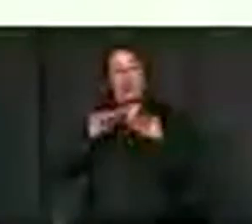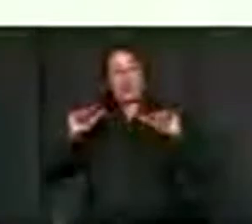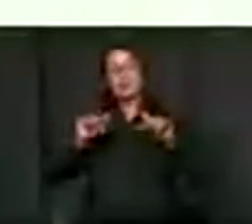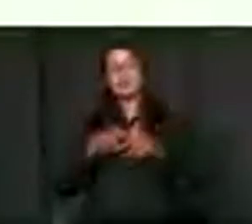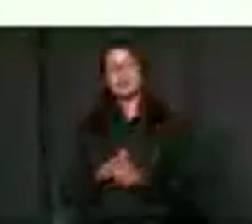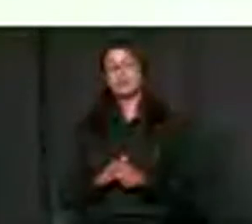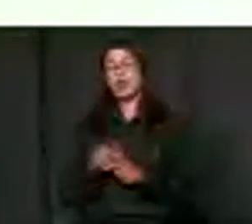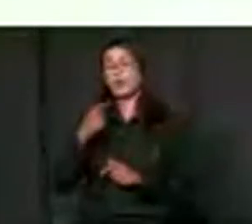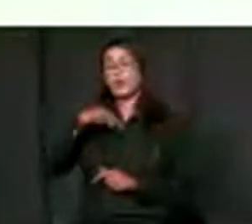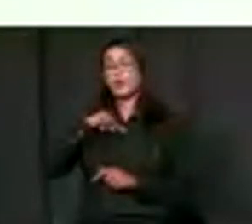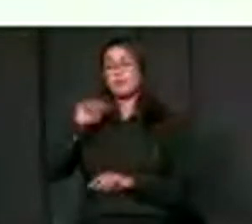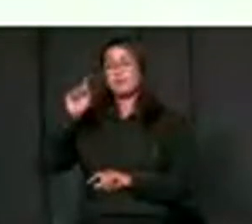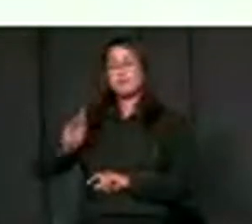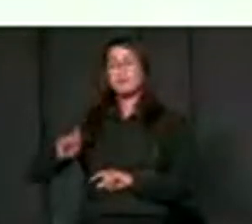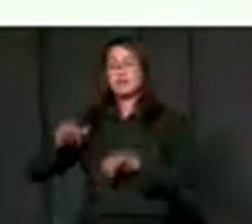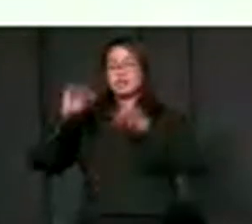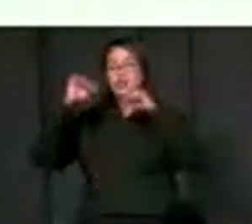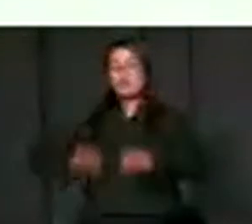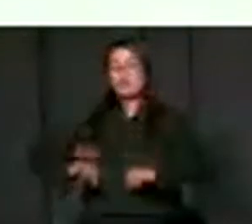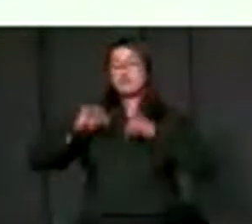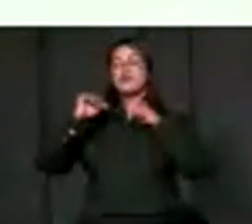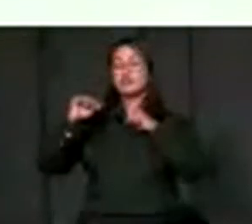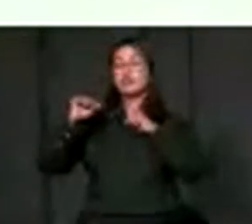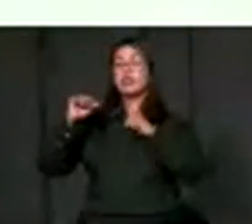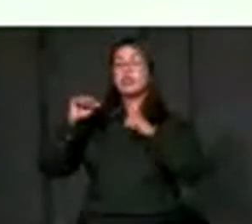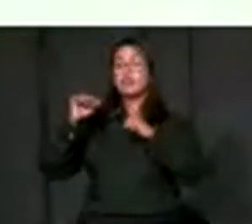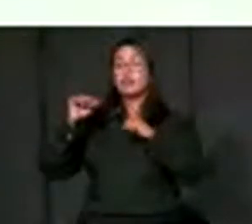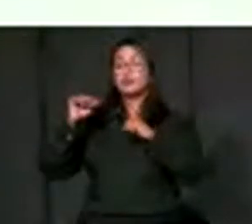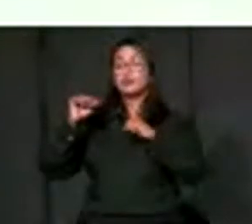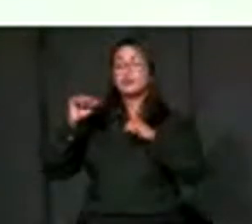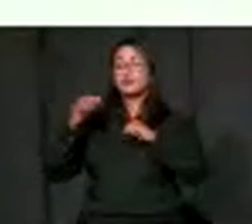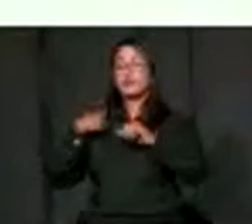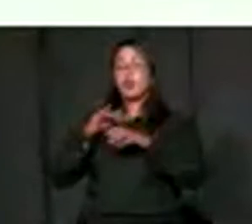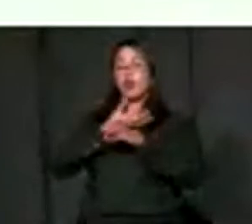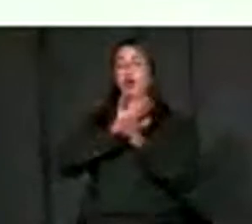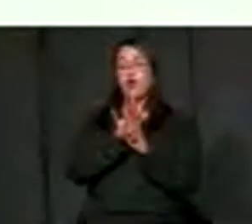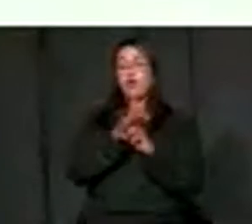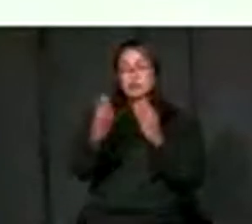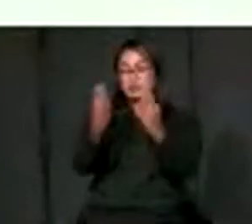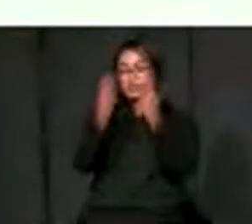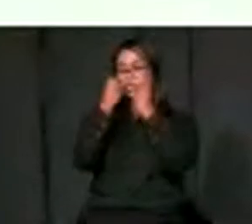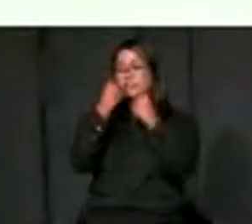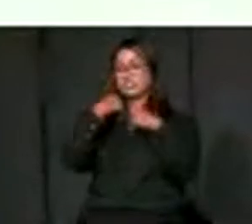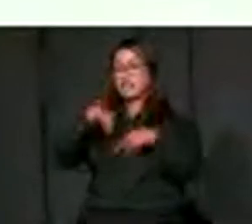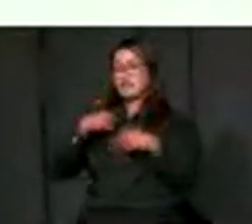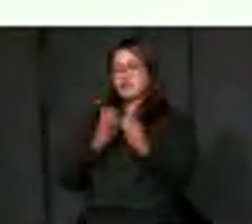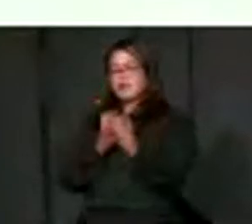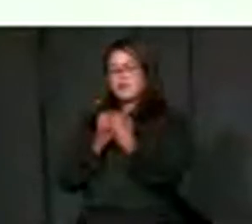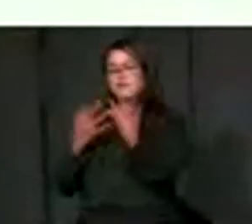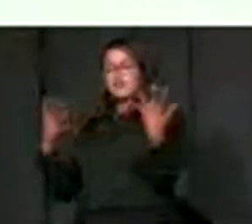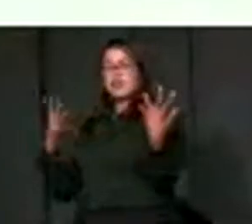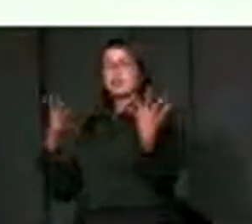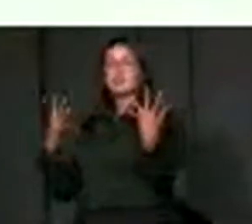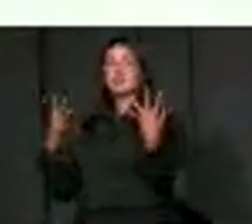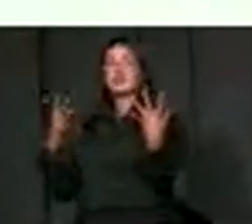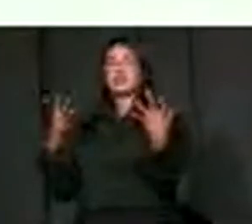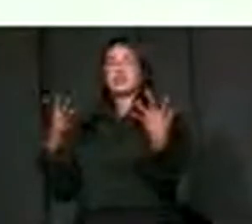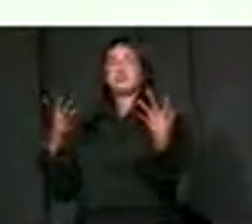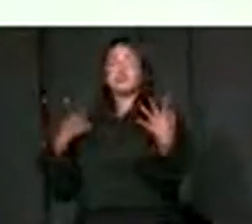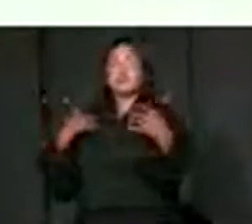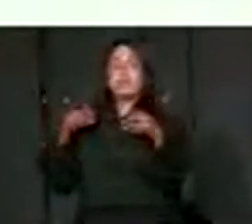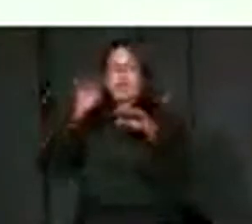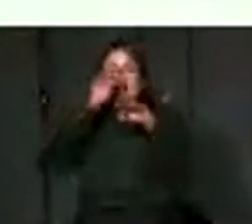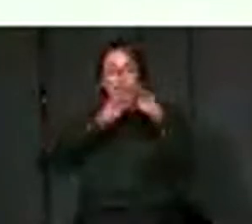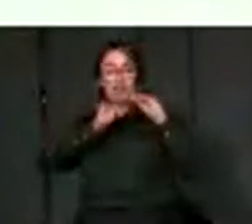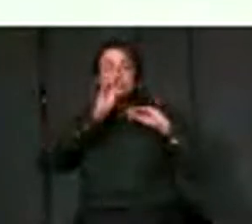We must agree that COVID-19 has taught us a number of lessons, but the manner in which the sector and the system responds to the